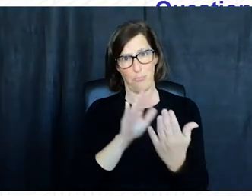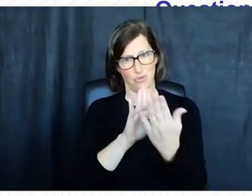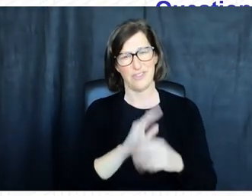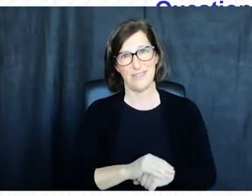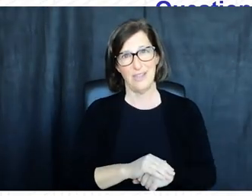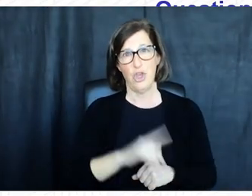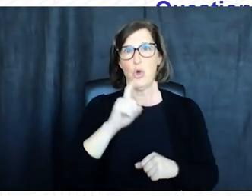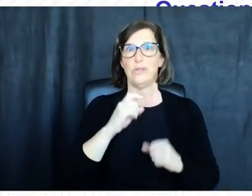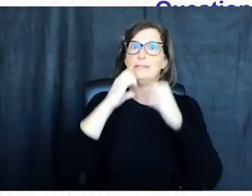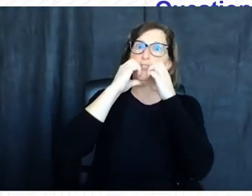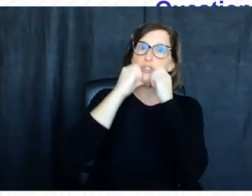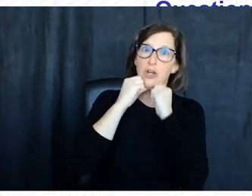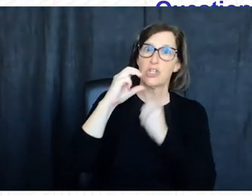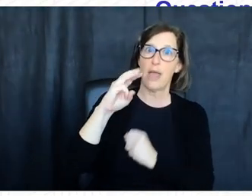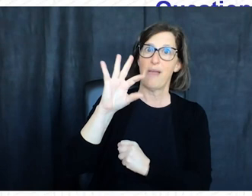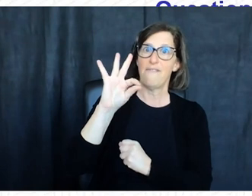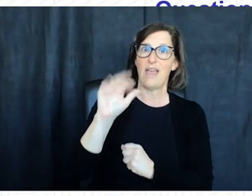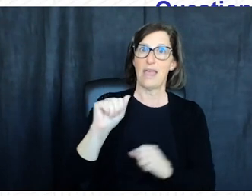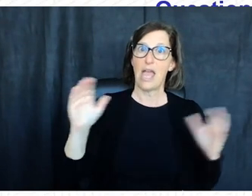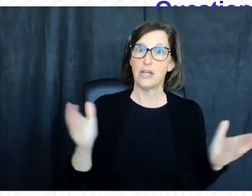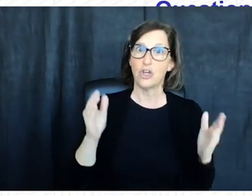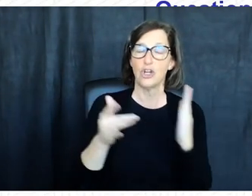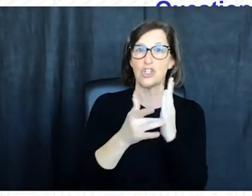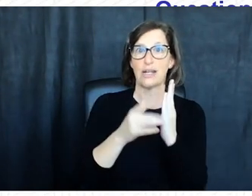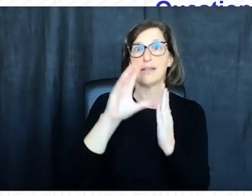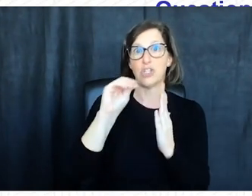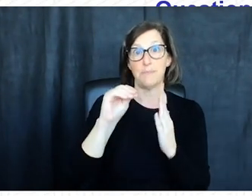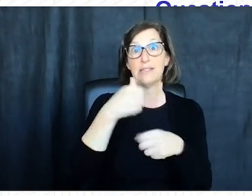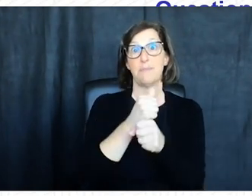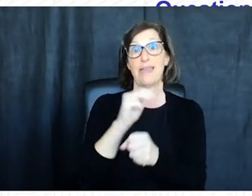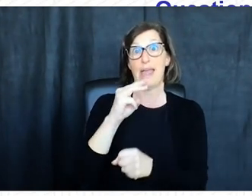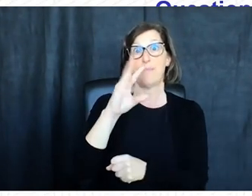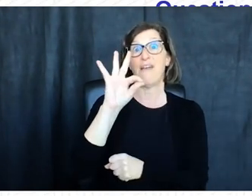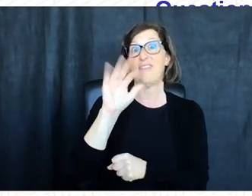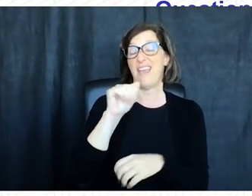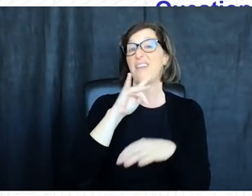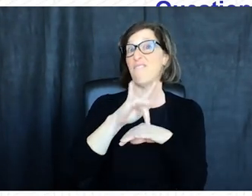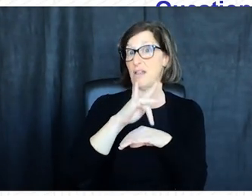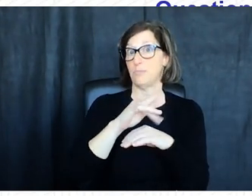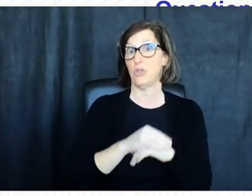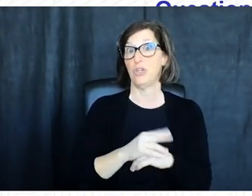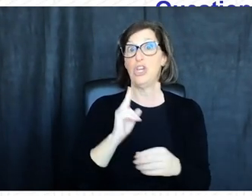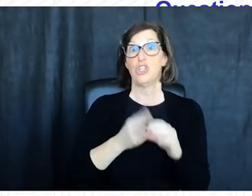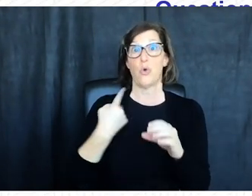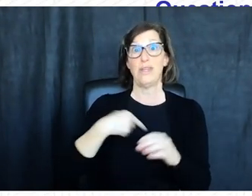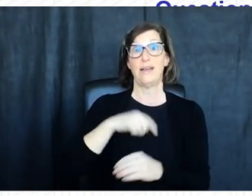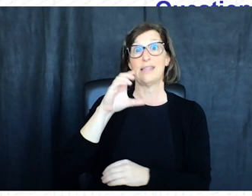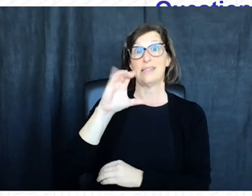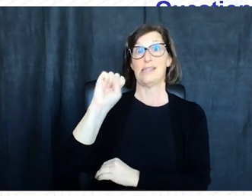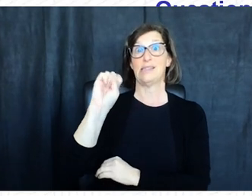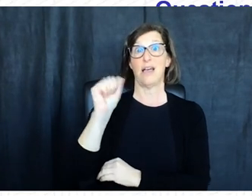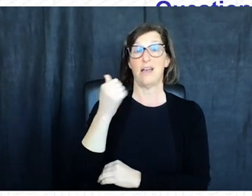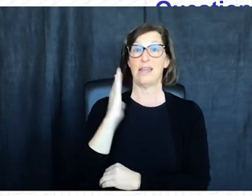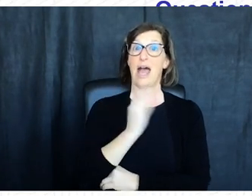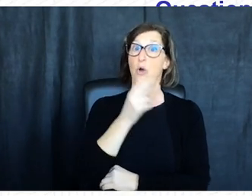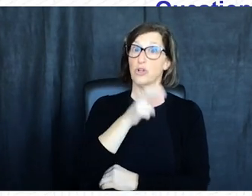instead let us embrace mfa and urge technology companies to make mfa available as a default option join us at cisa